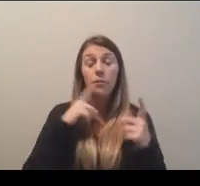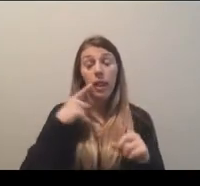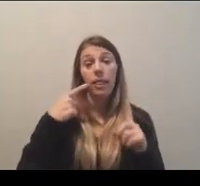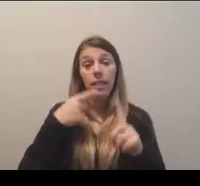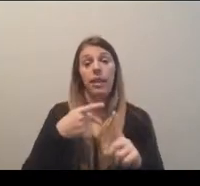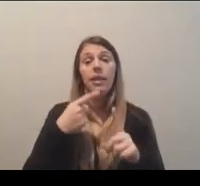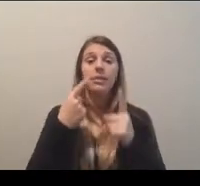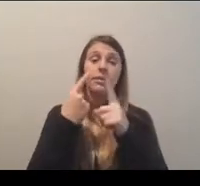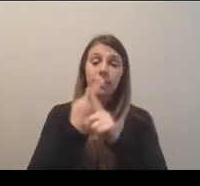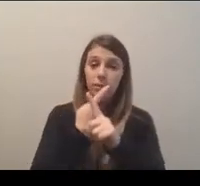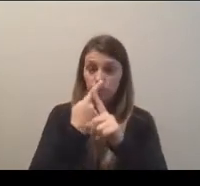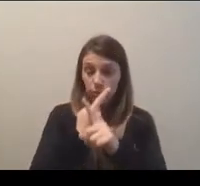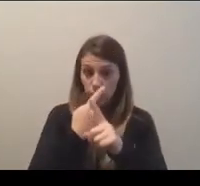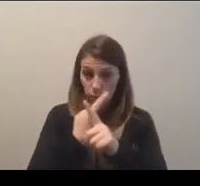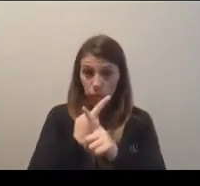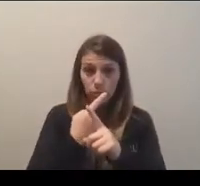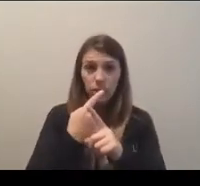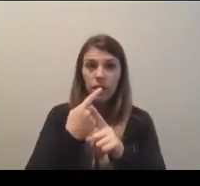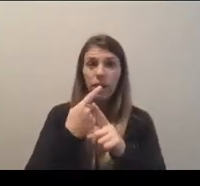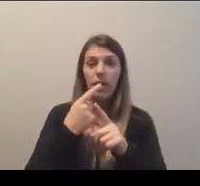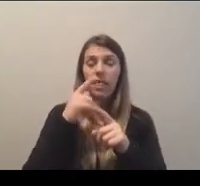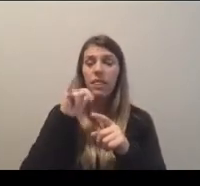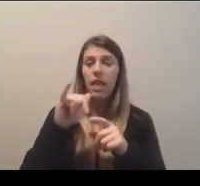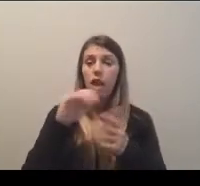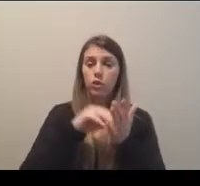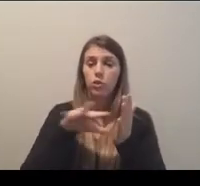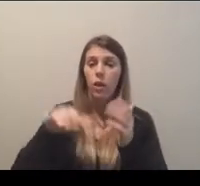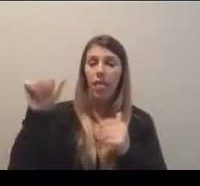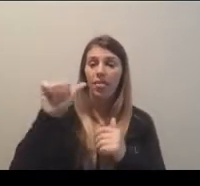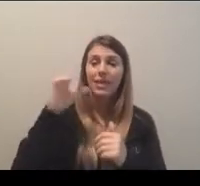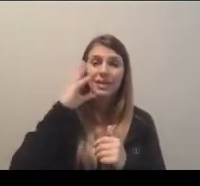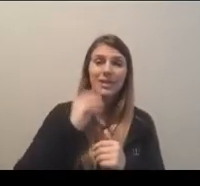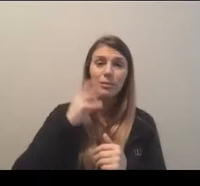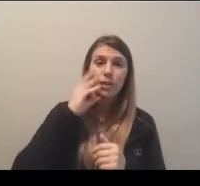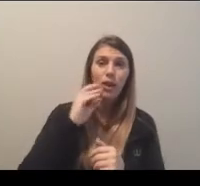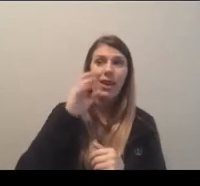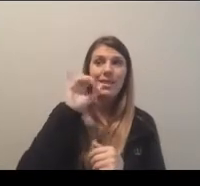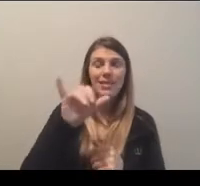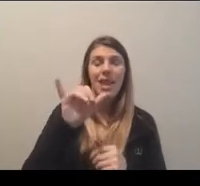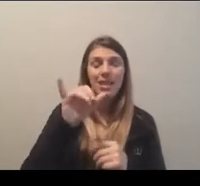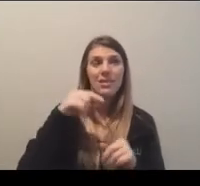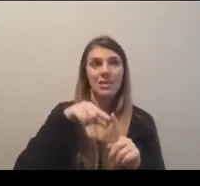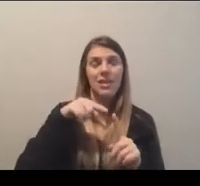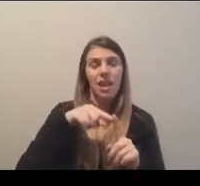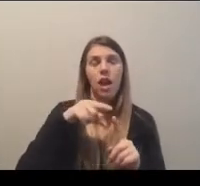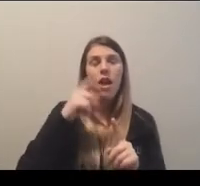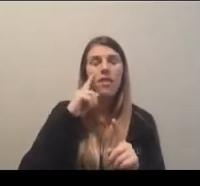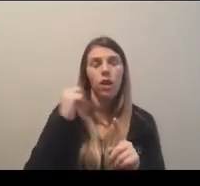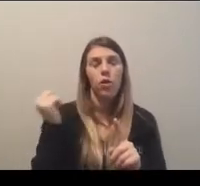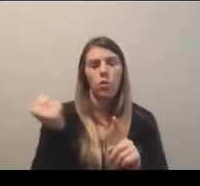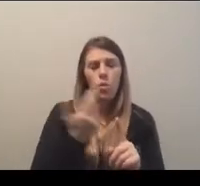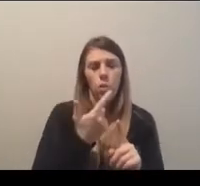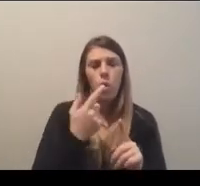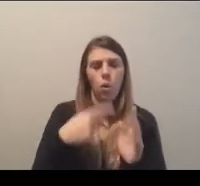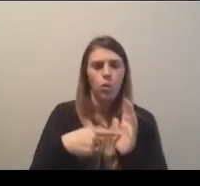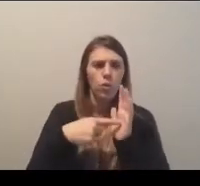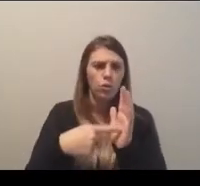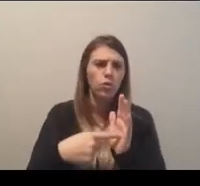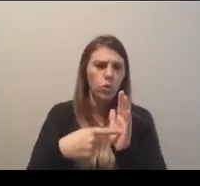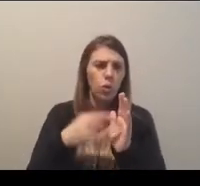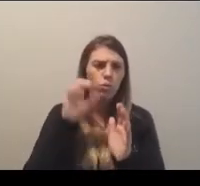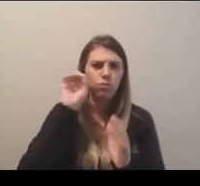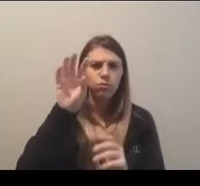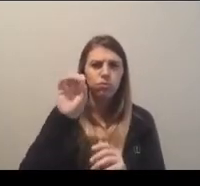appropriately the lead bucket of student-athlete experience, for the benefit of everyone, I just want to outline some of those items